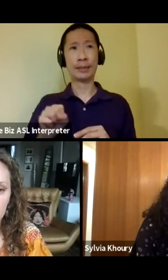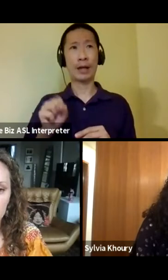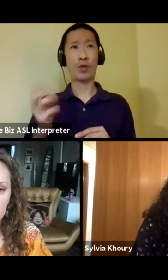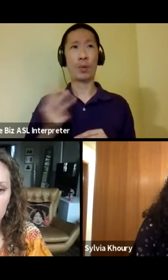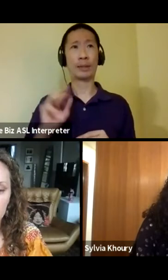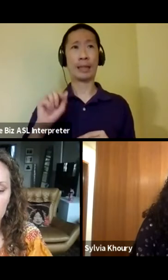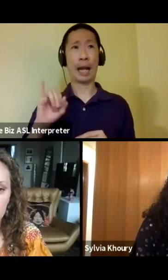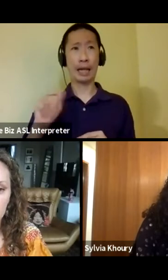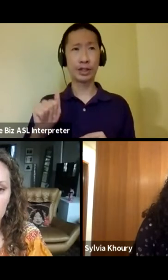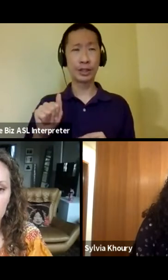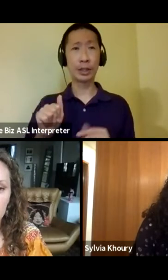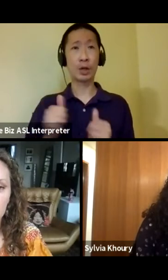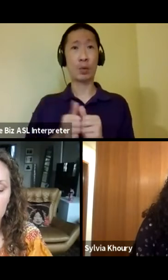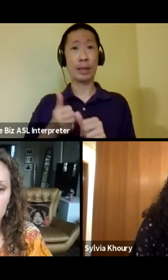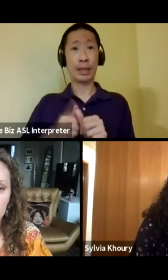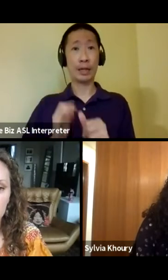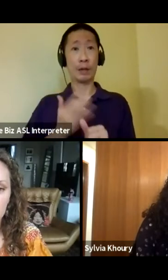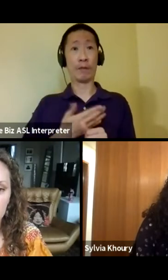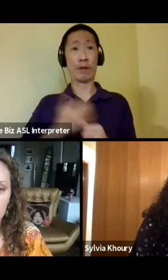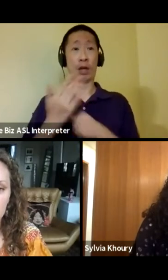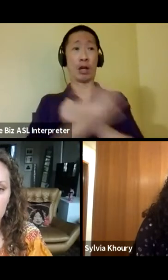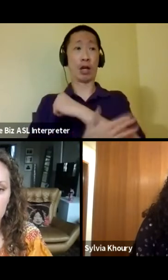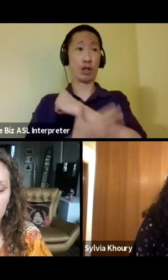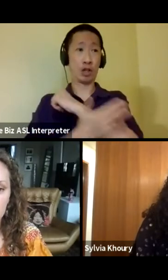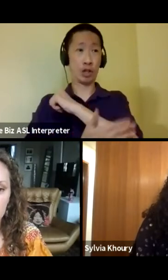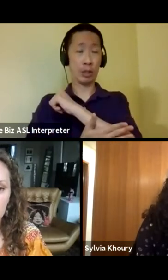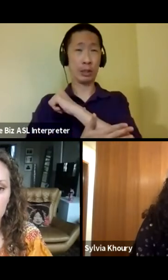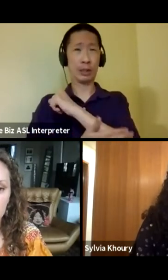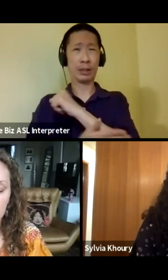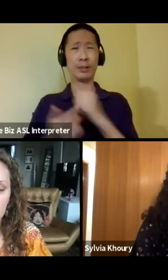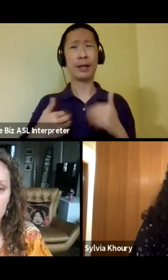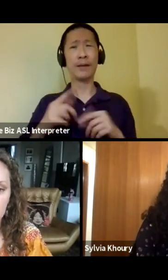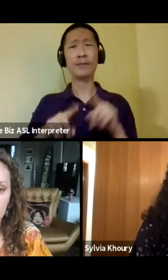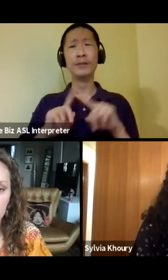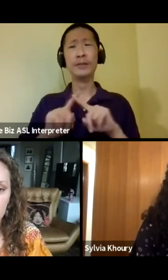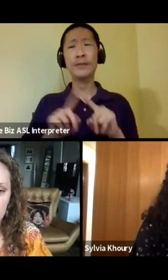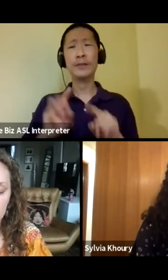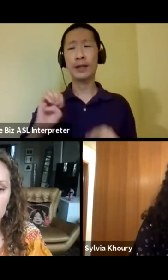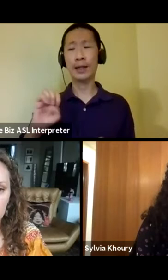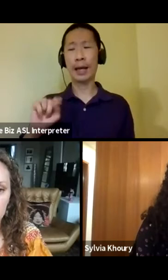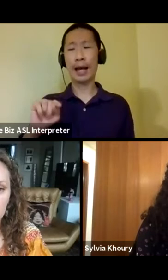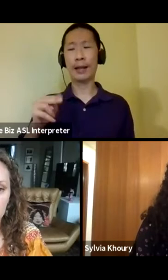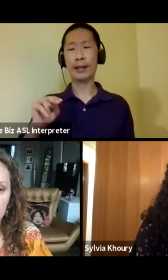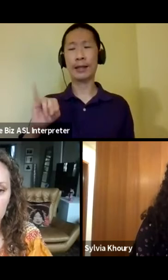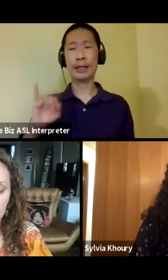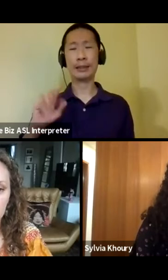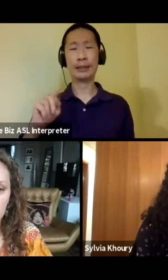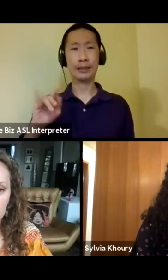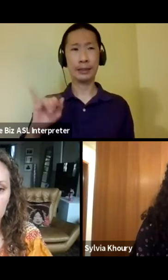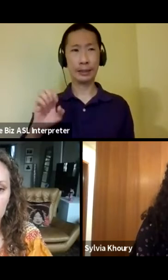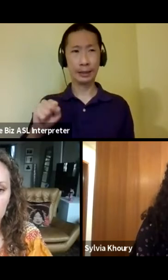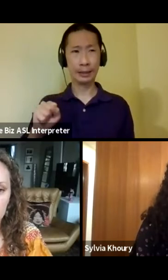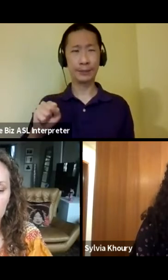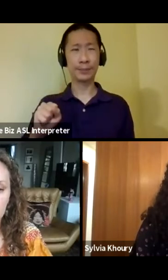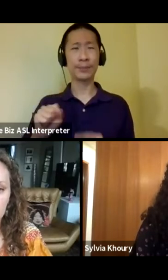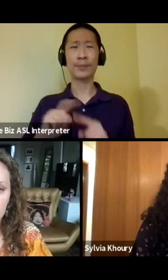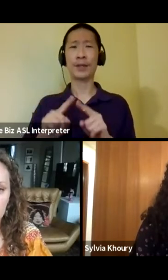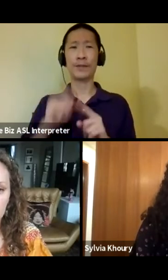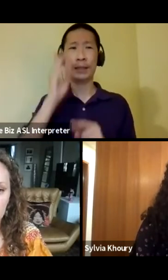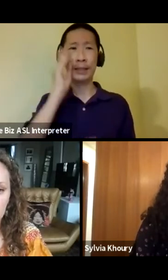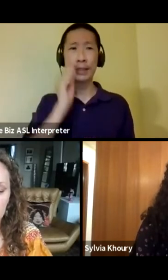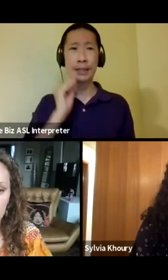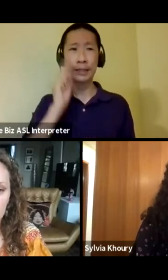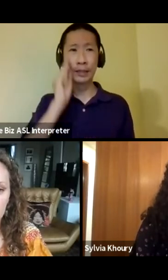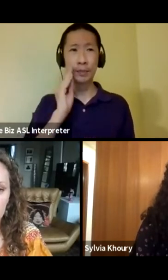of our, our countries, even there, there's so many different ethnicities, there's so many different experiences. Um, and there's also